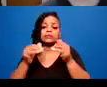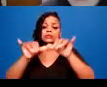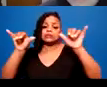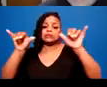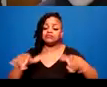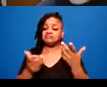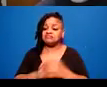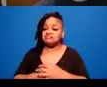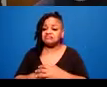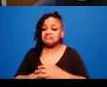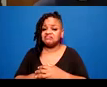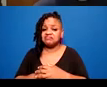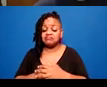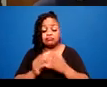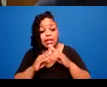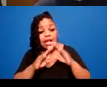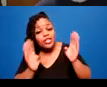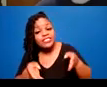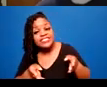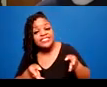And Nick wrote social welfare.